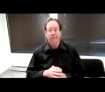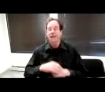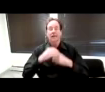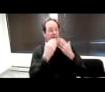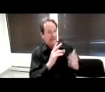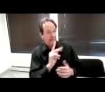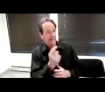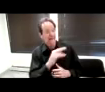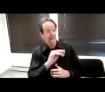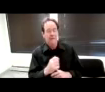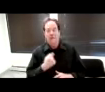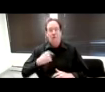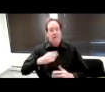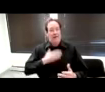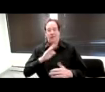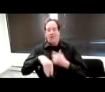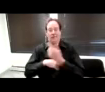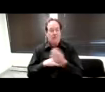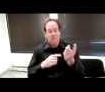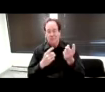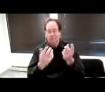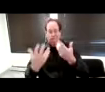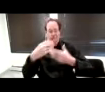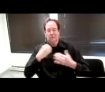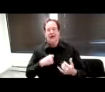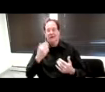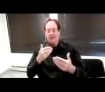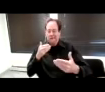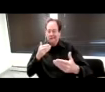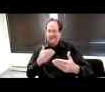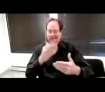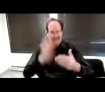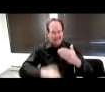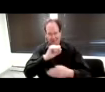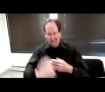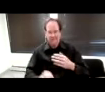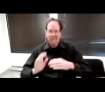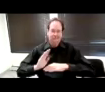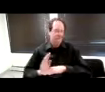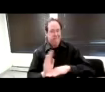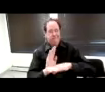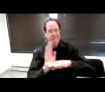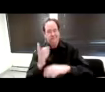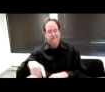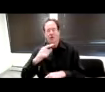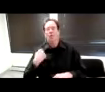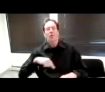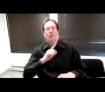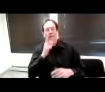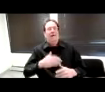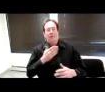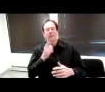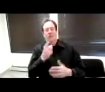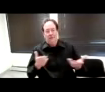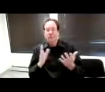We're really glad to have you all with us today. I know the end of the semester is always a busy time, but we're really glad that you're here to learn